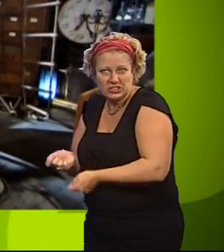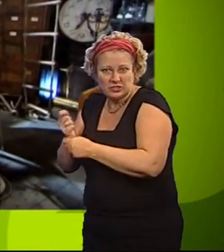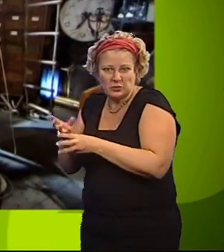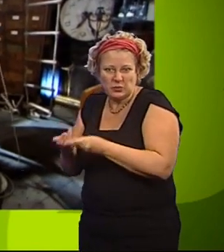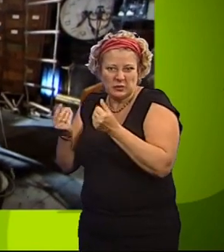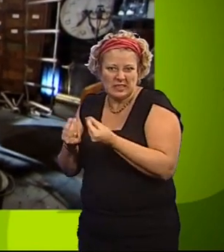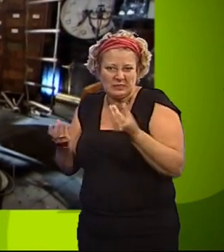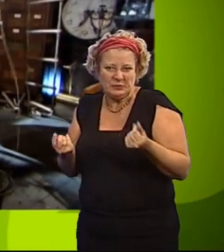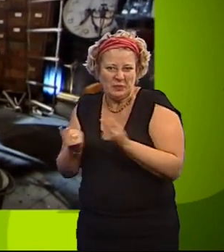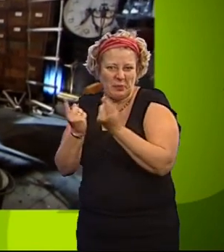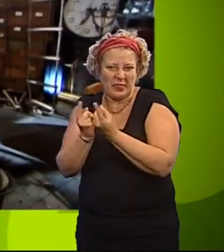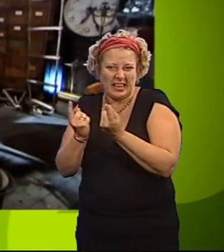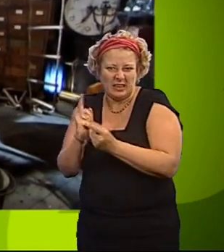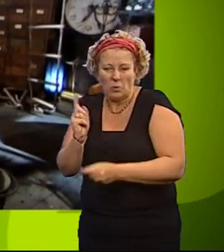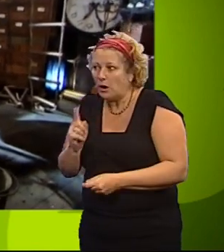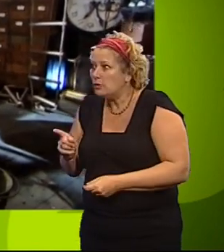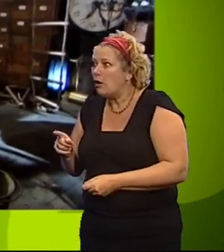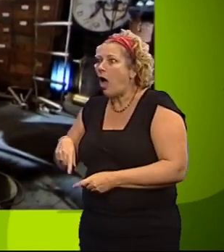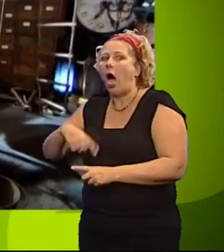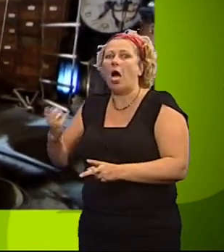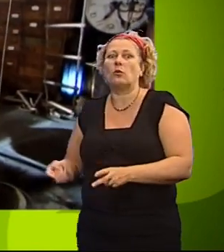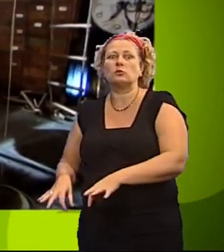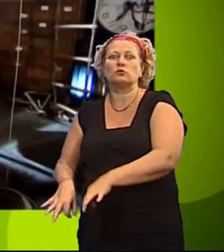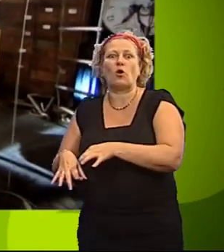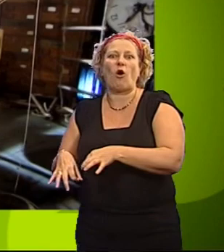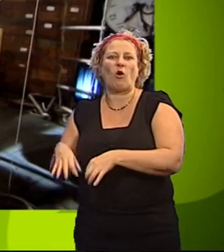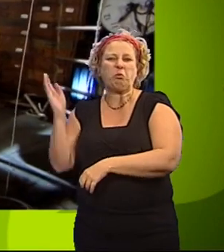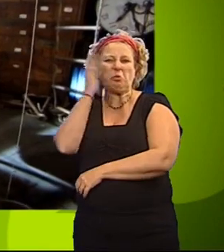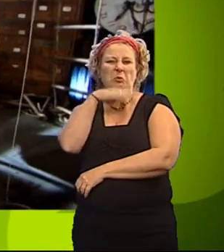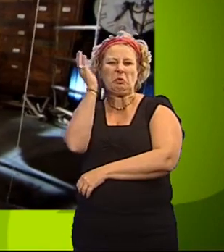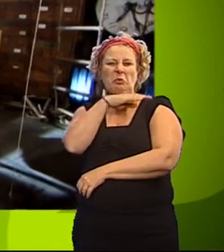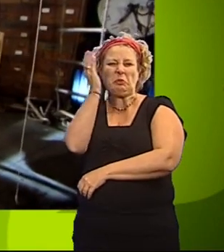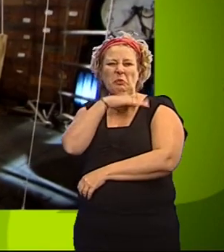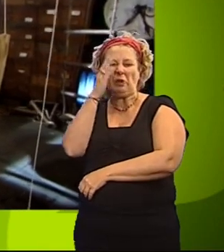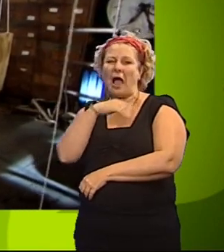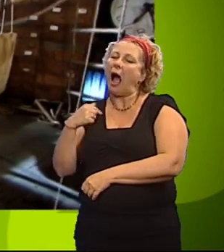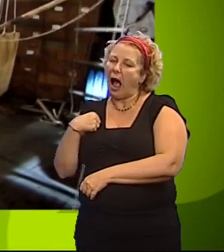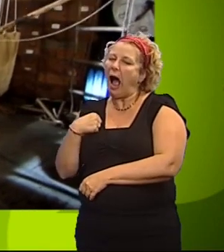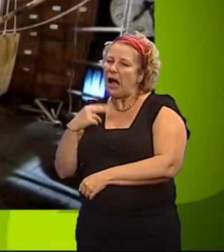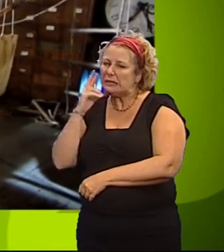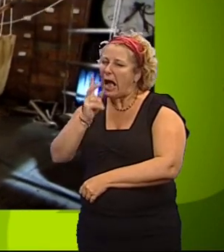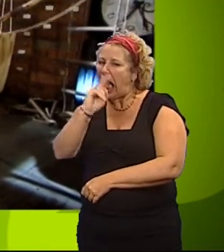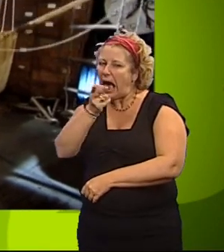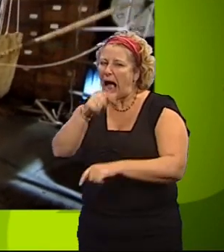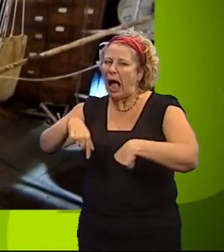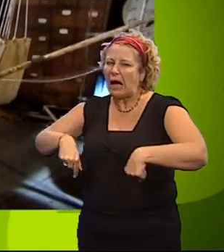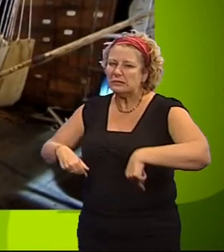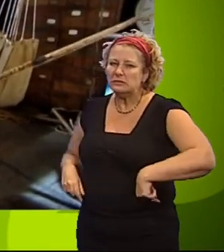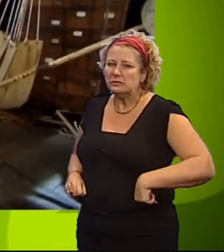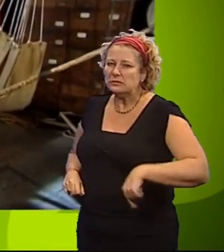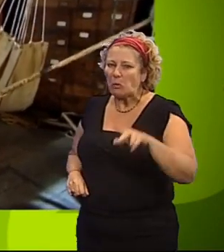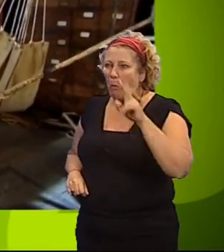slippery. It's me other sock. Two, what a stink. Anyway, I'm sure I'll be seeing you around here again,